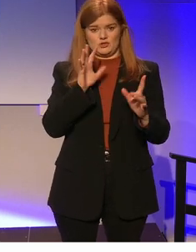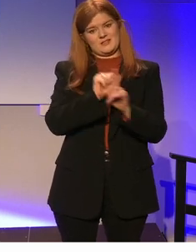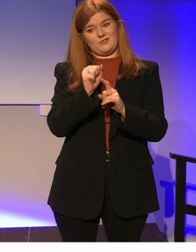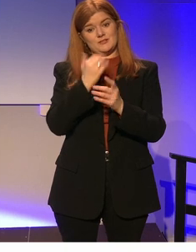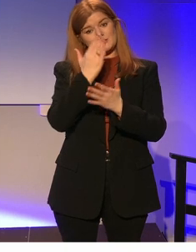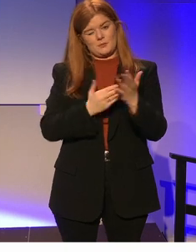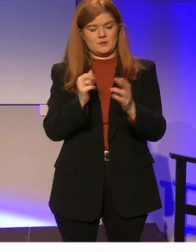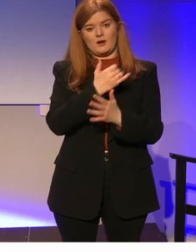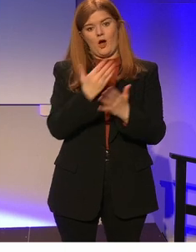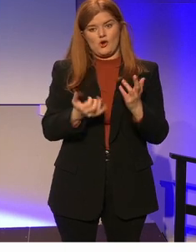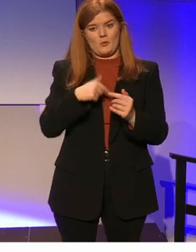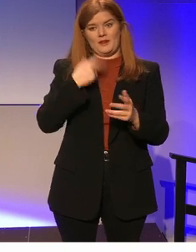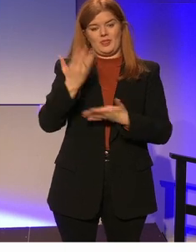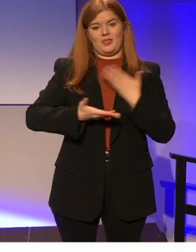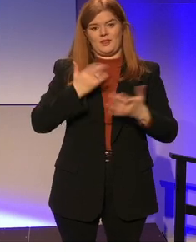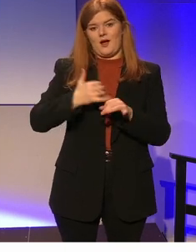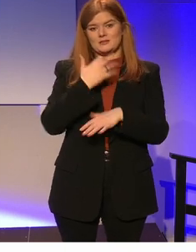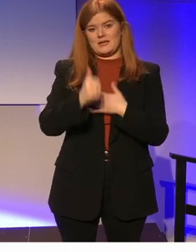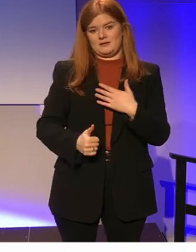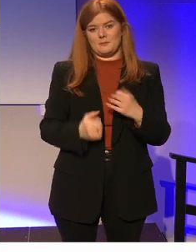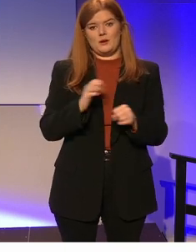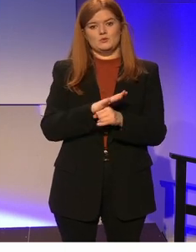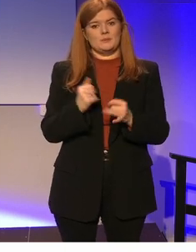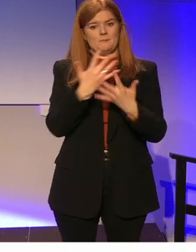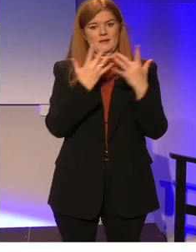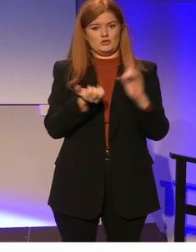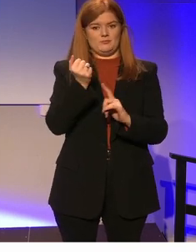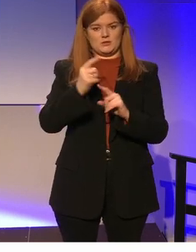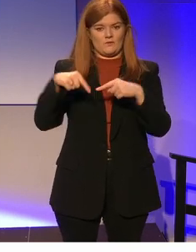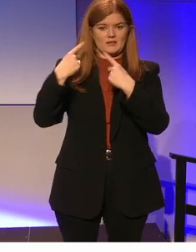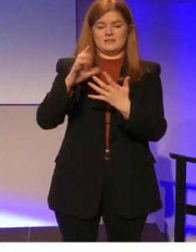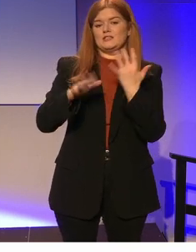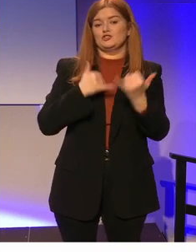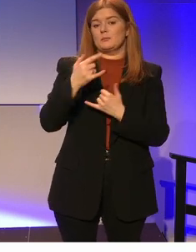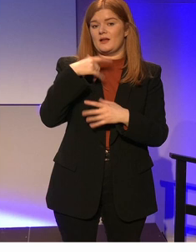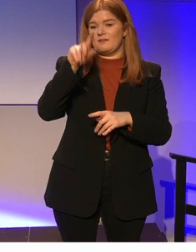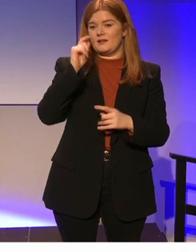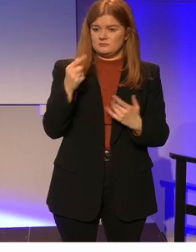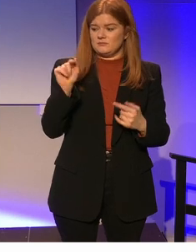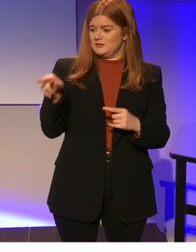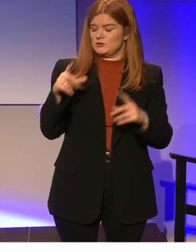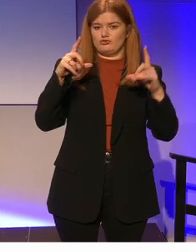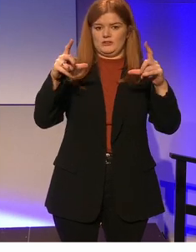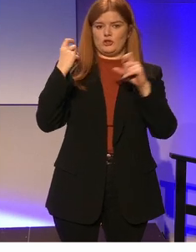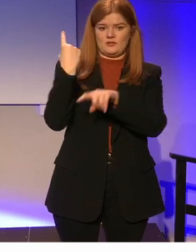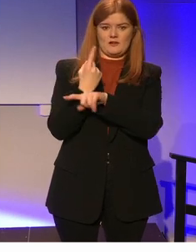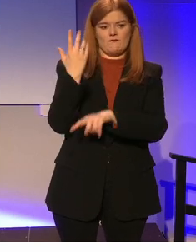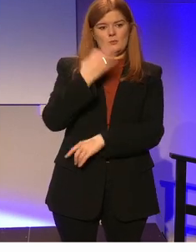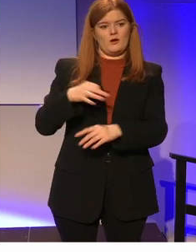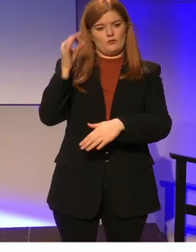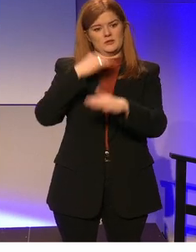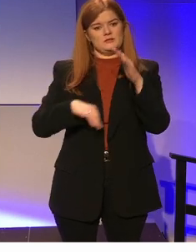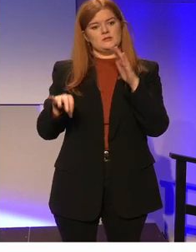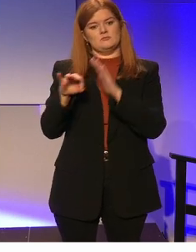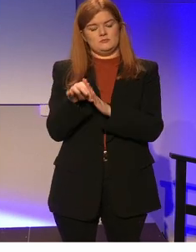some of them, not all of them, or I would be here all day, in terms of the many milestones over the last decades. But I think that that screenshot there from the government,